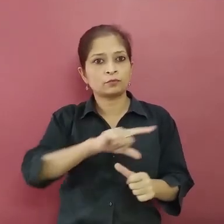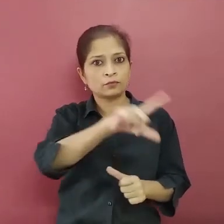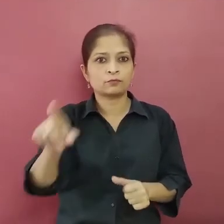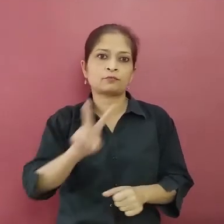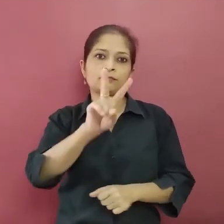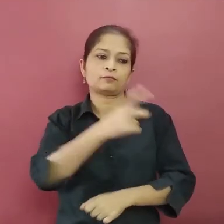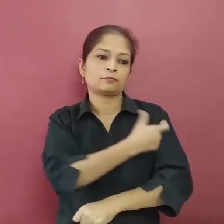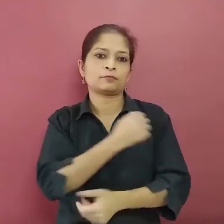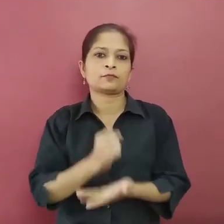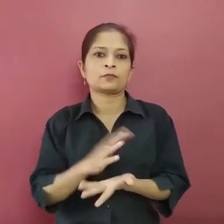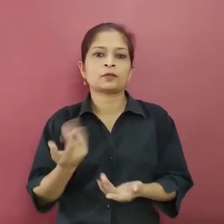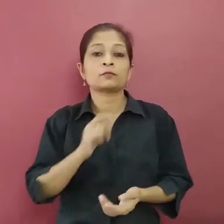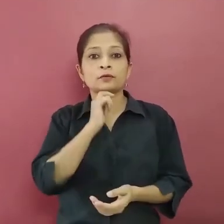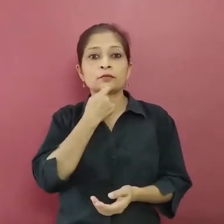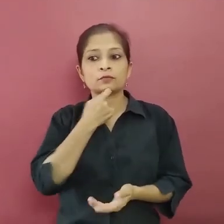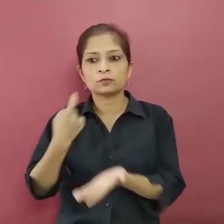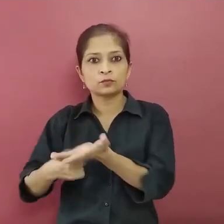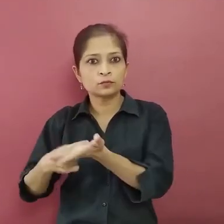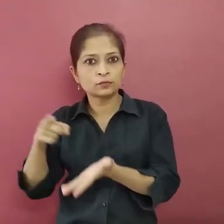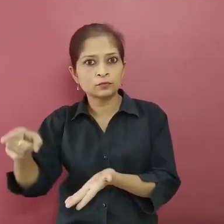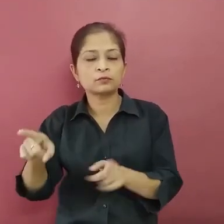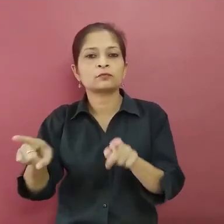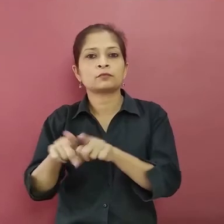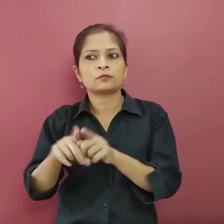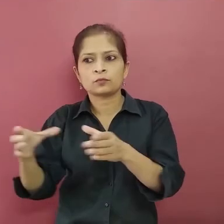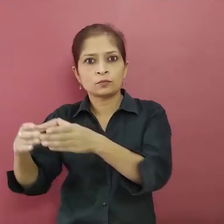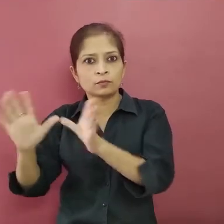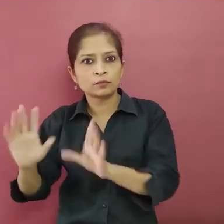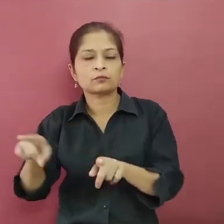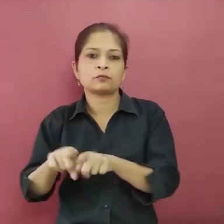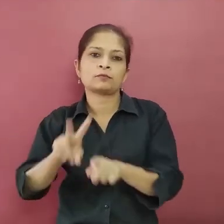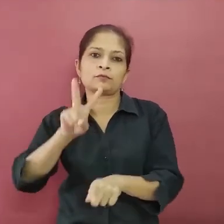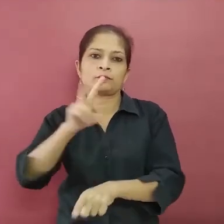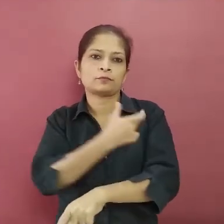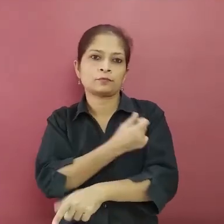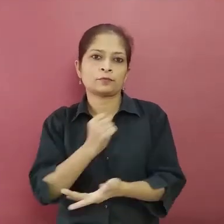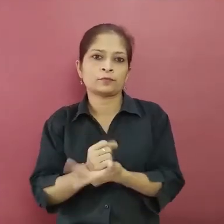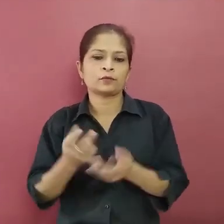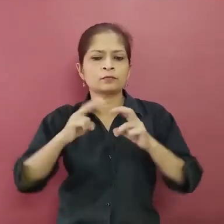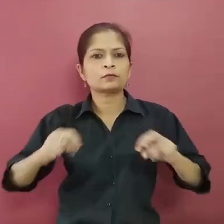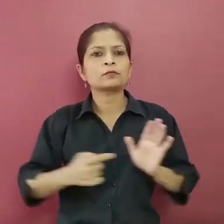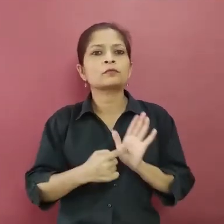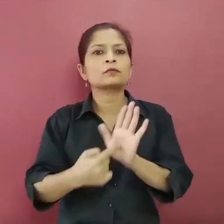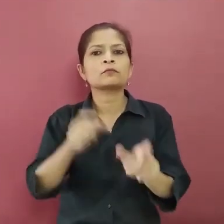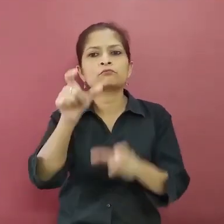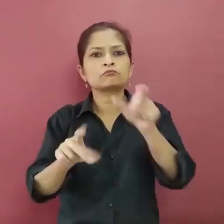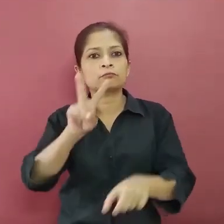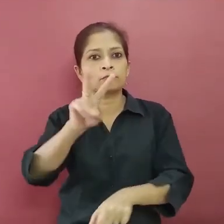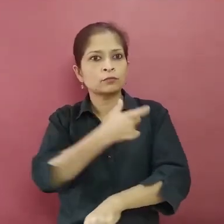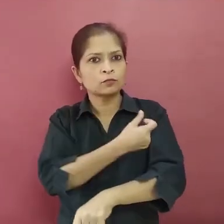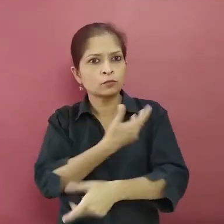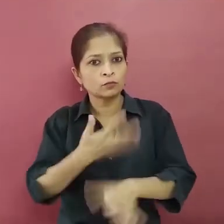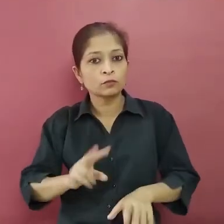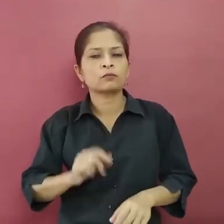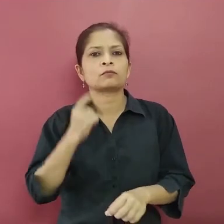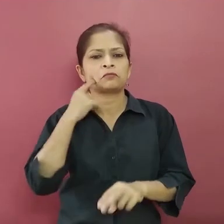up and take the vaccination as soon as possible. Studies have clearly shown that those who take vaccination, even if they develop COVID-19 infection,